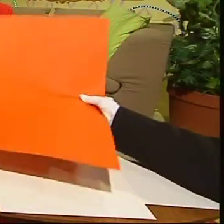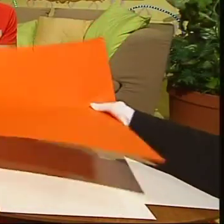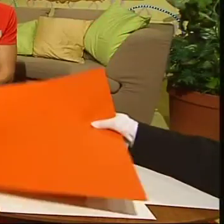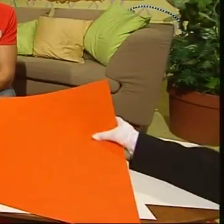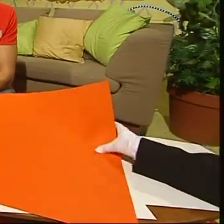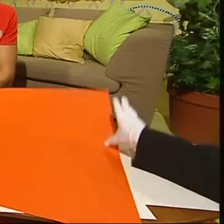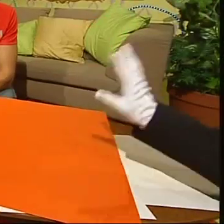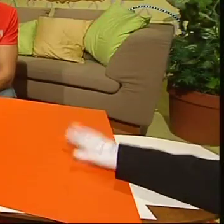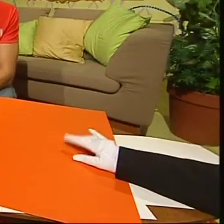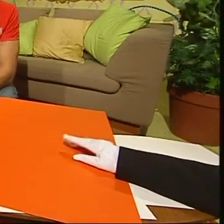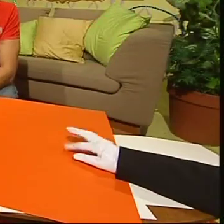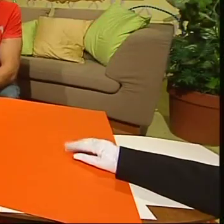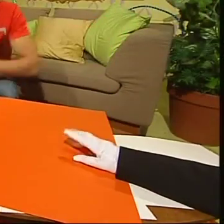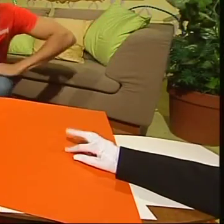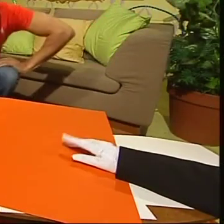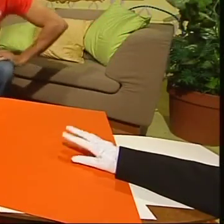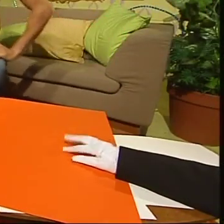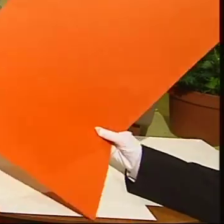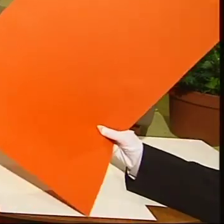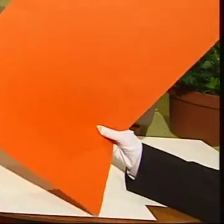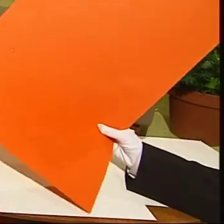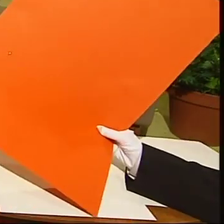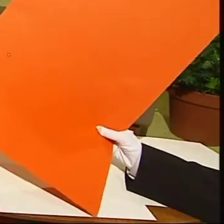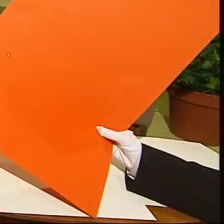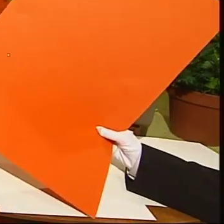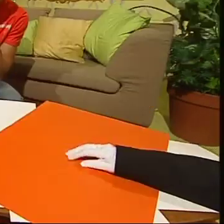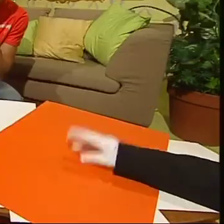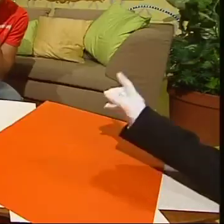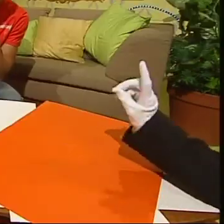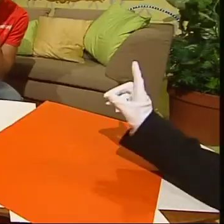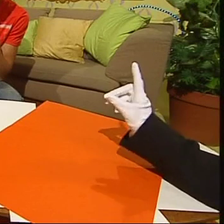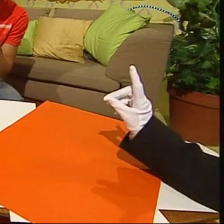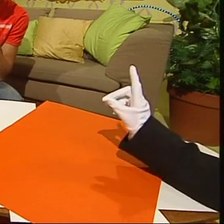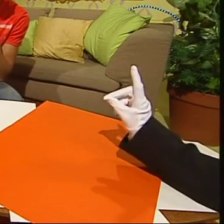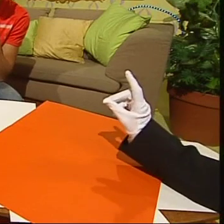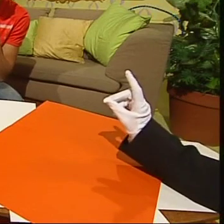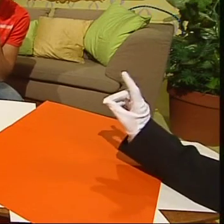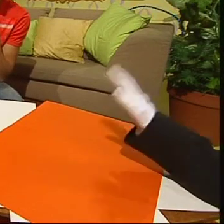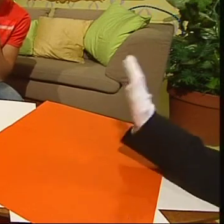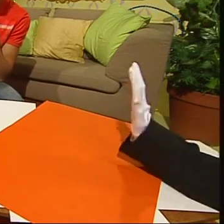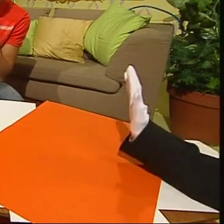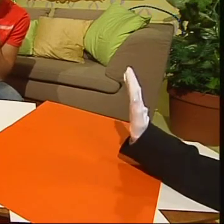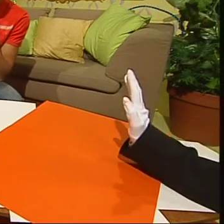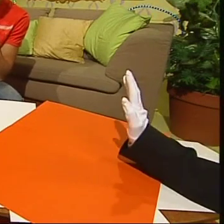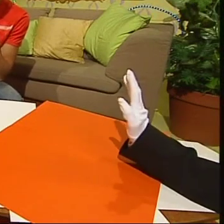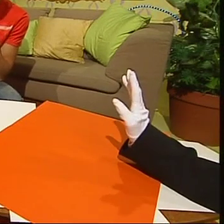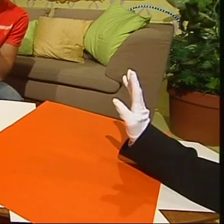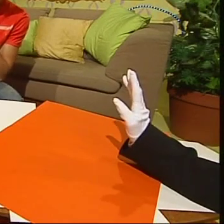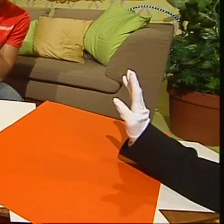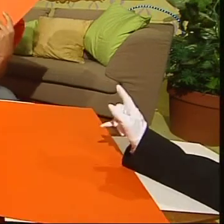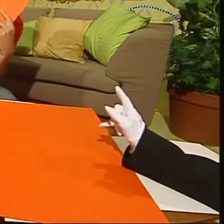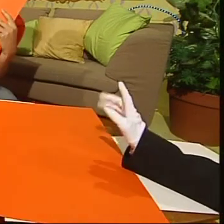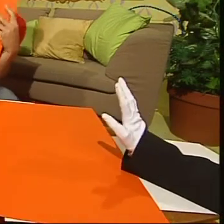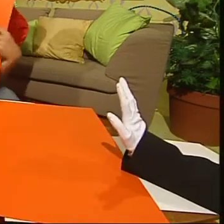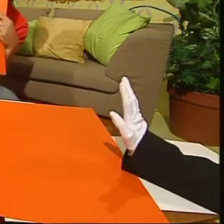Hmm Andrew That's nothing I'm going to make a huge card Look Check out this piece of card